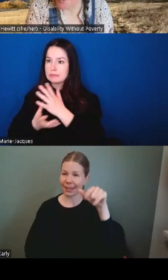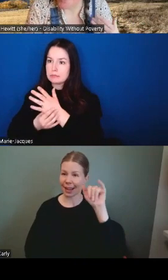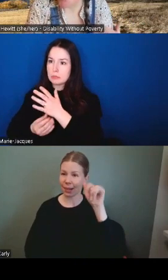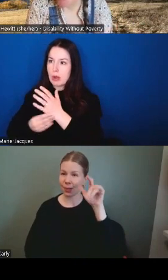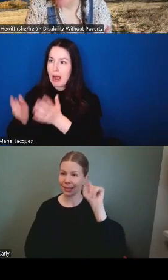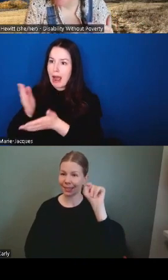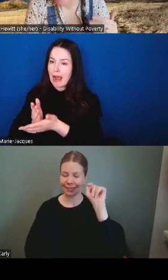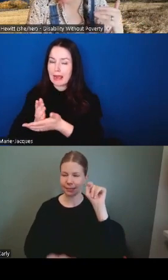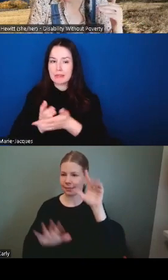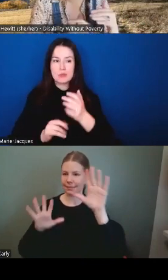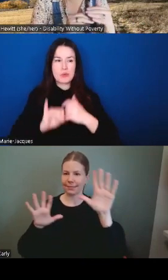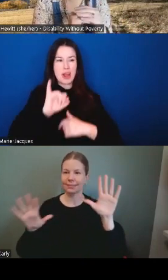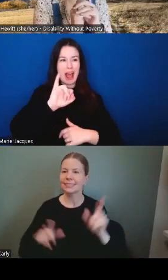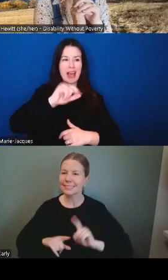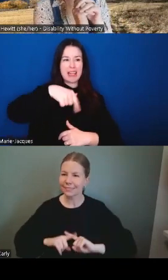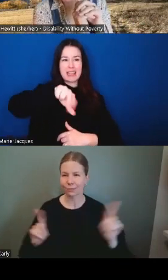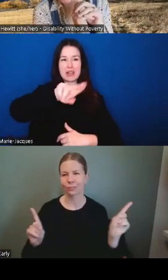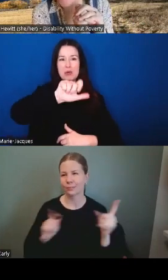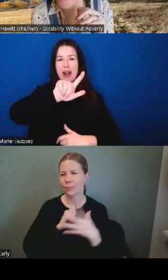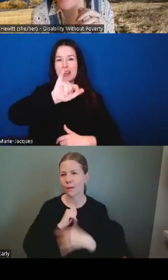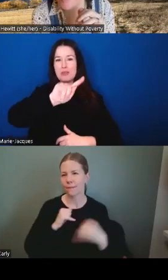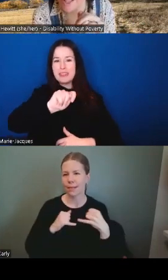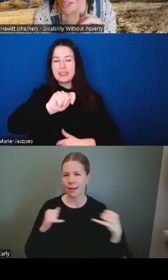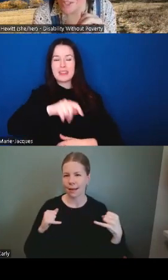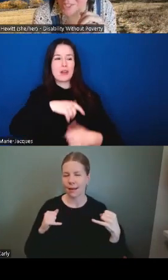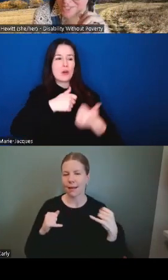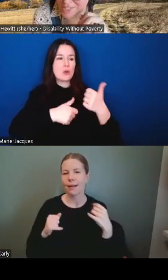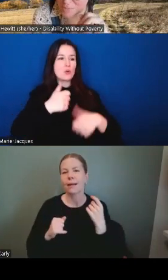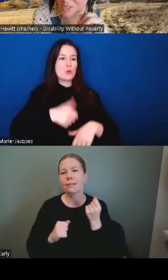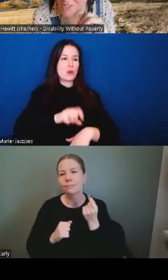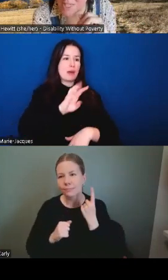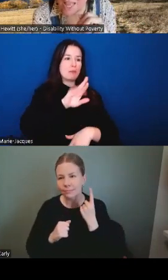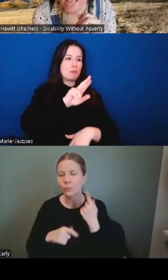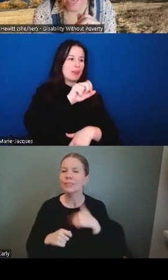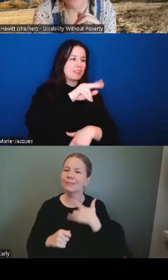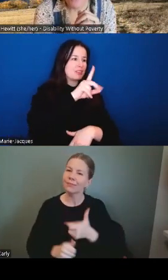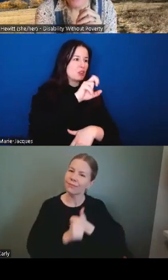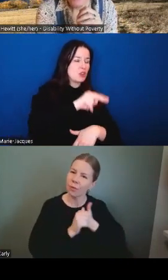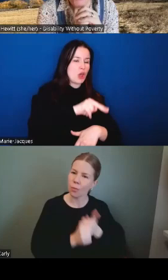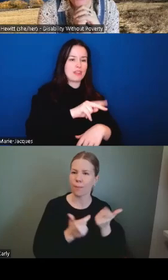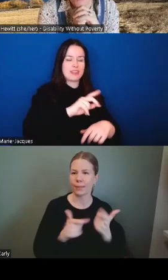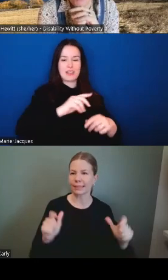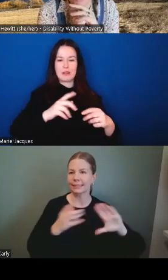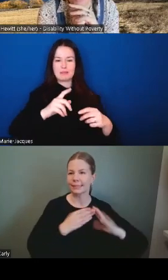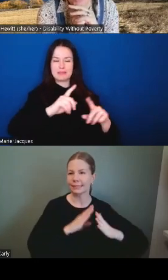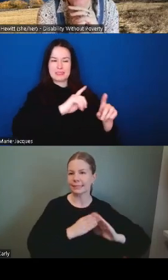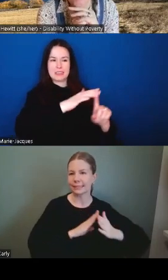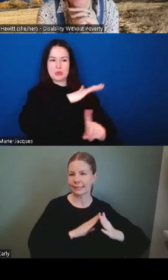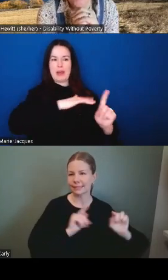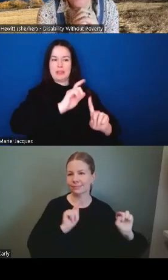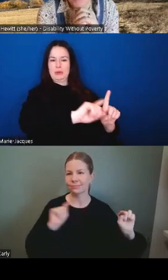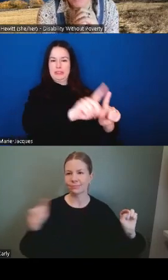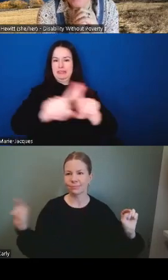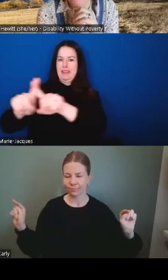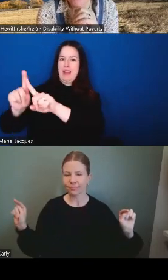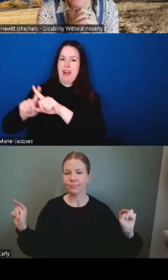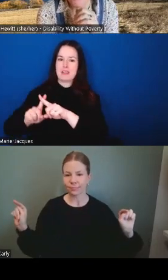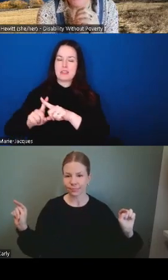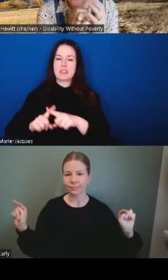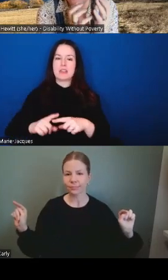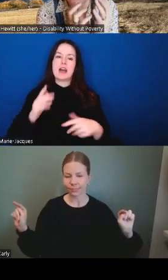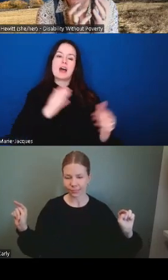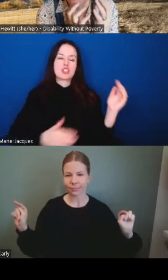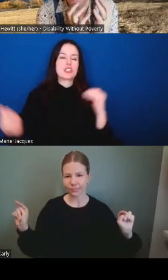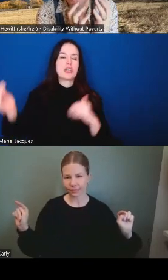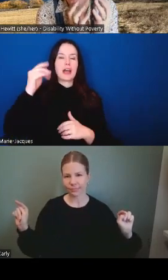but we know there's there's we tend to go with the larger cities because they have the um they have